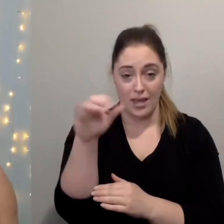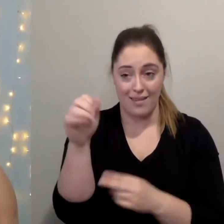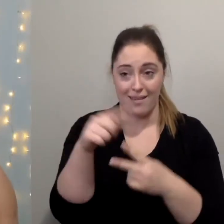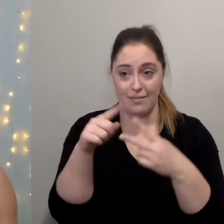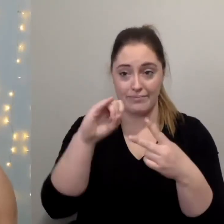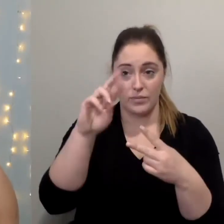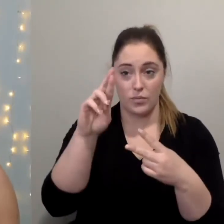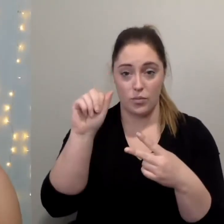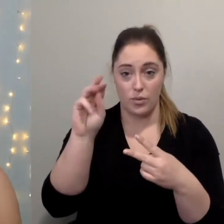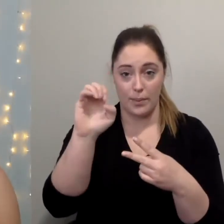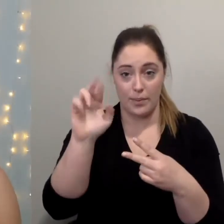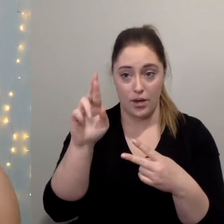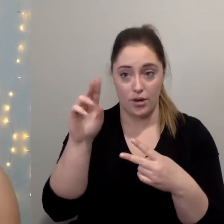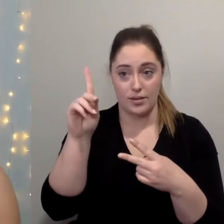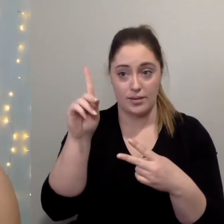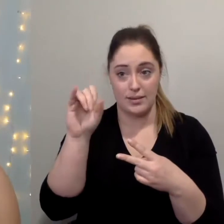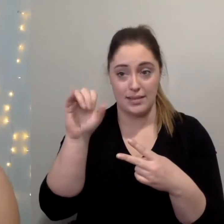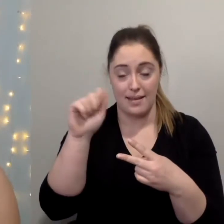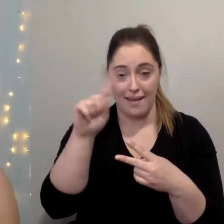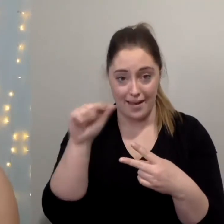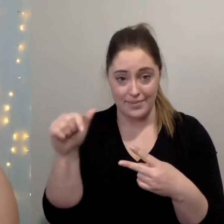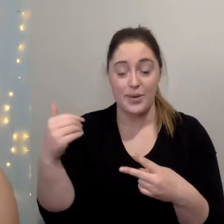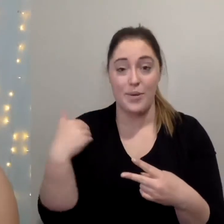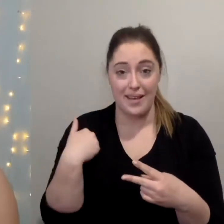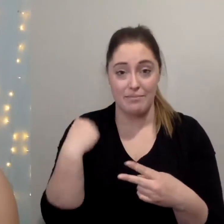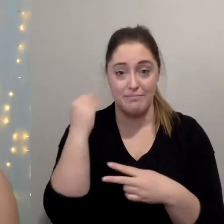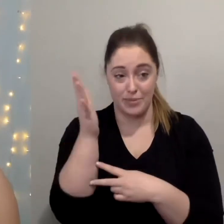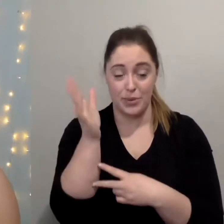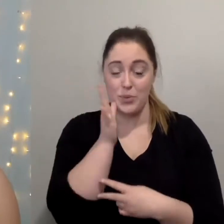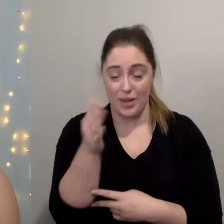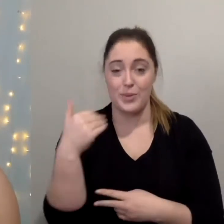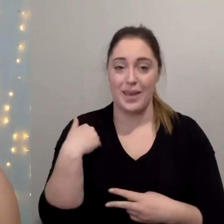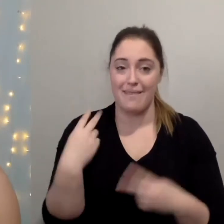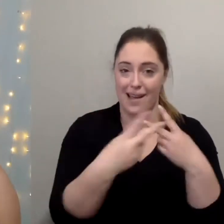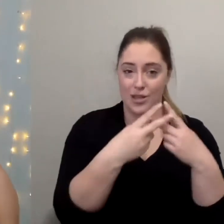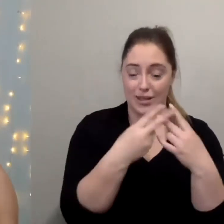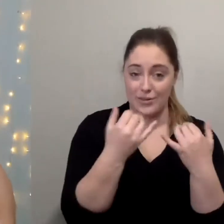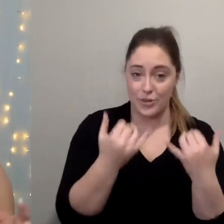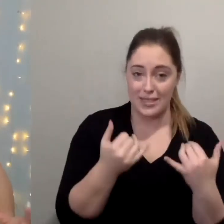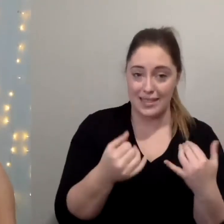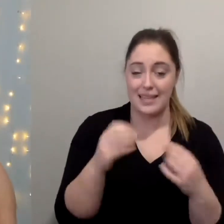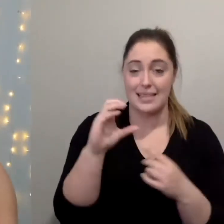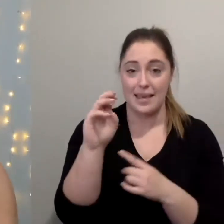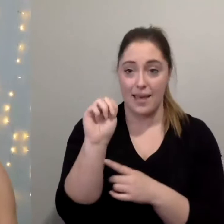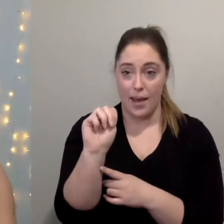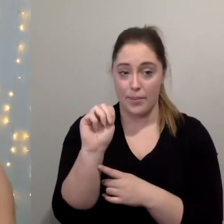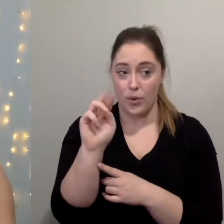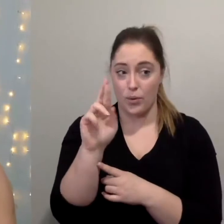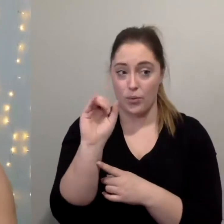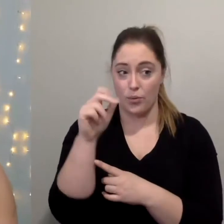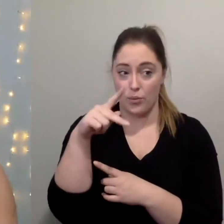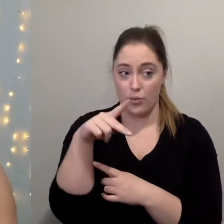for today are hashtag cm winnipeg and hashtag cm ripple so as you're sharing any screenshots